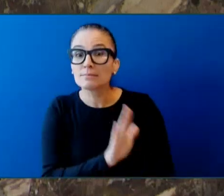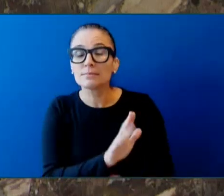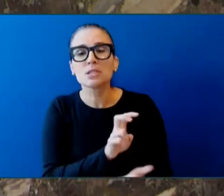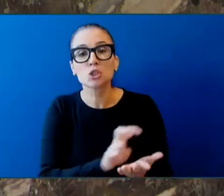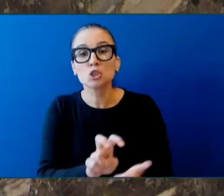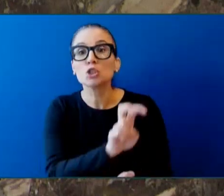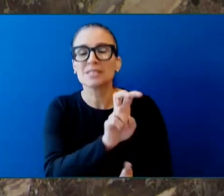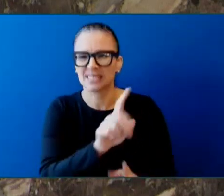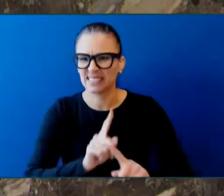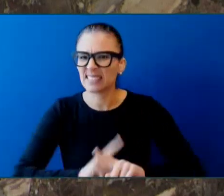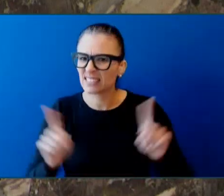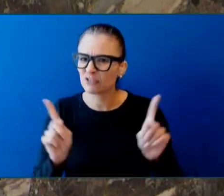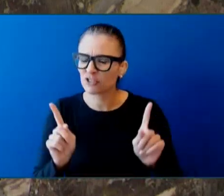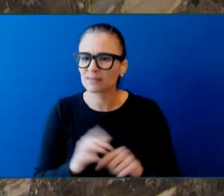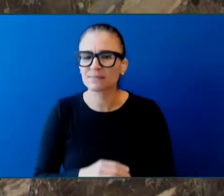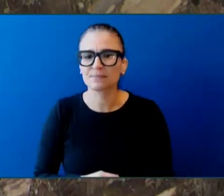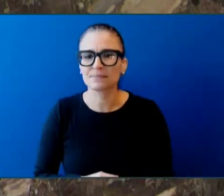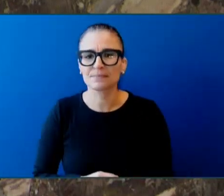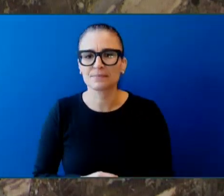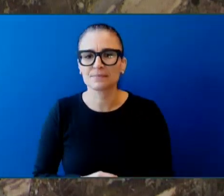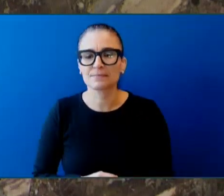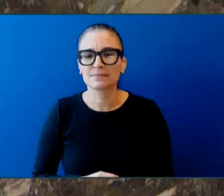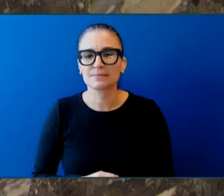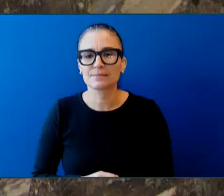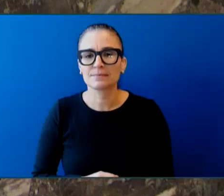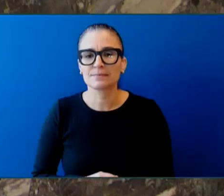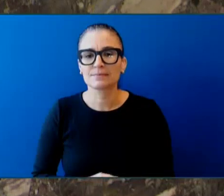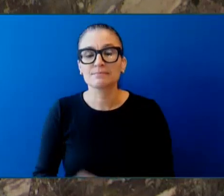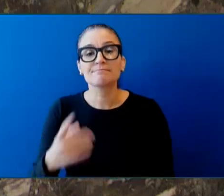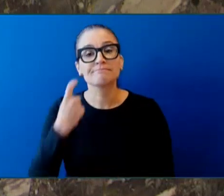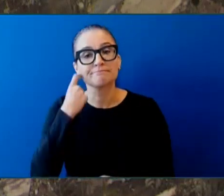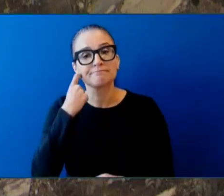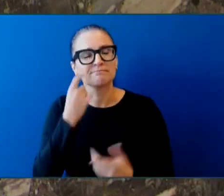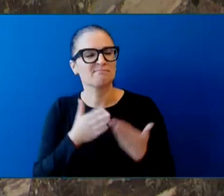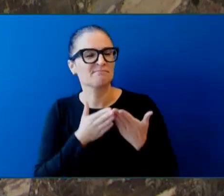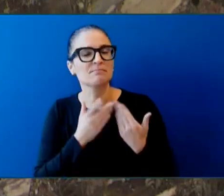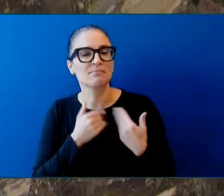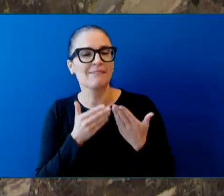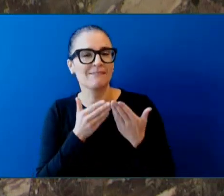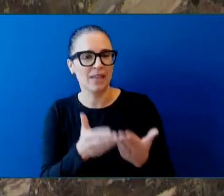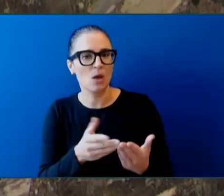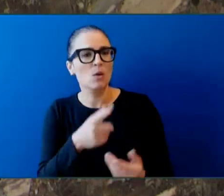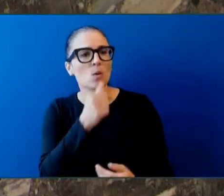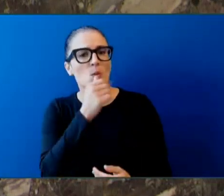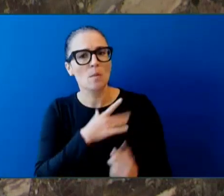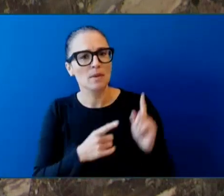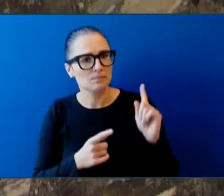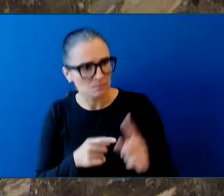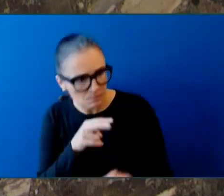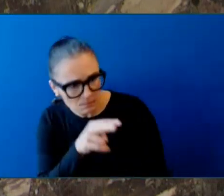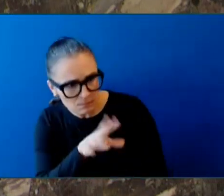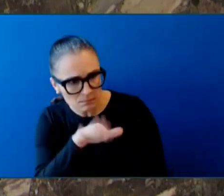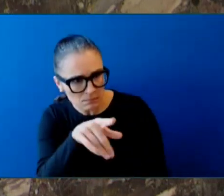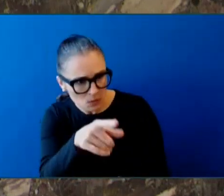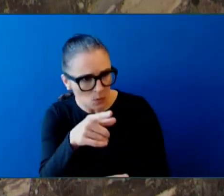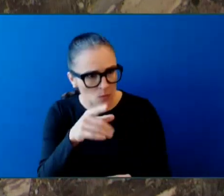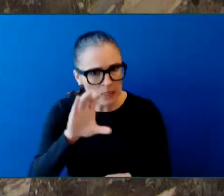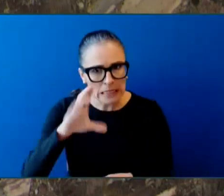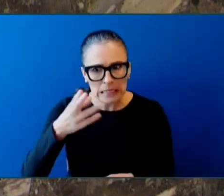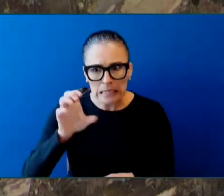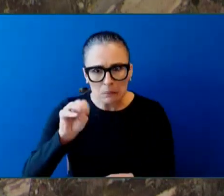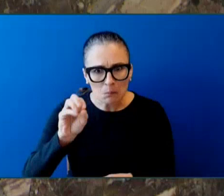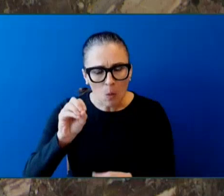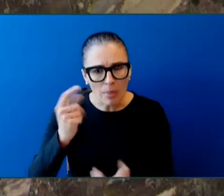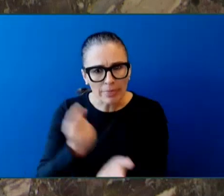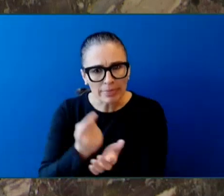if I was undergoing chemotherapy, which she followed up immediately with her own journey with cancer. I explained that I am